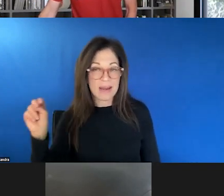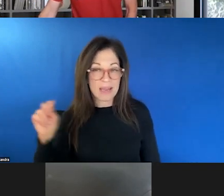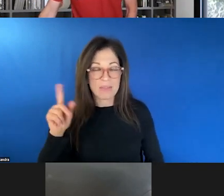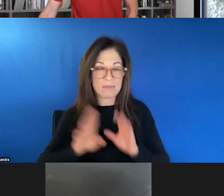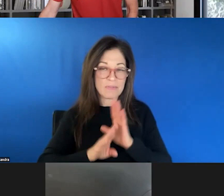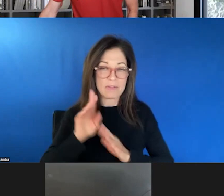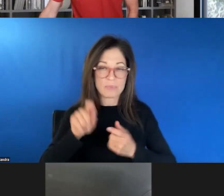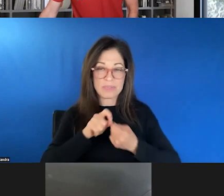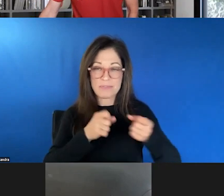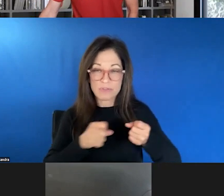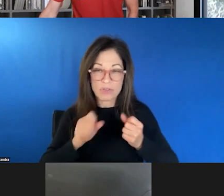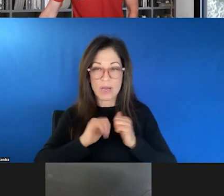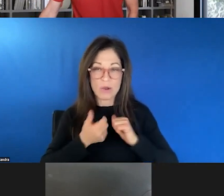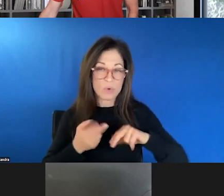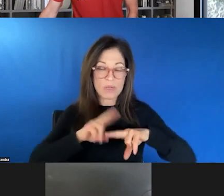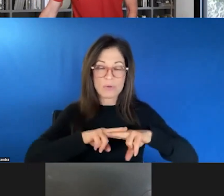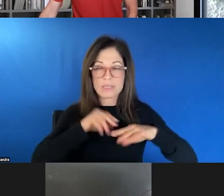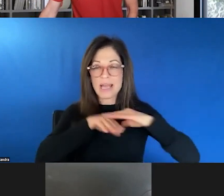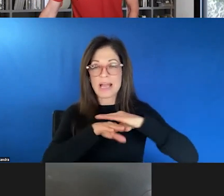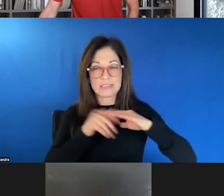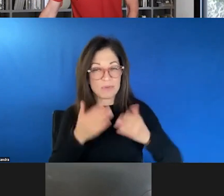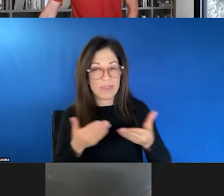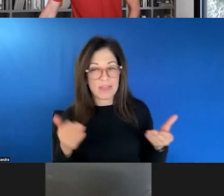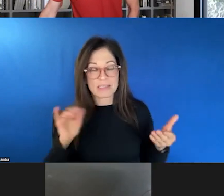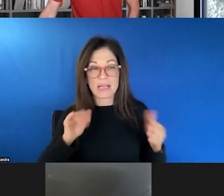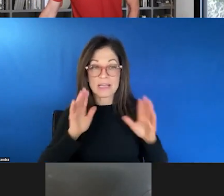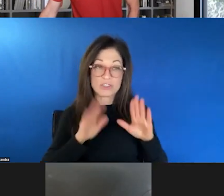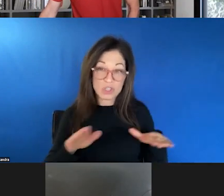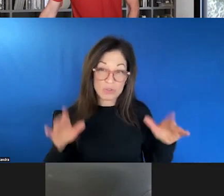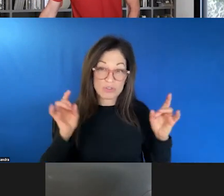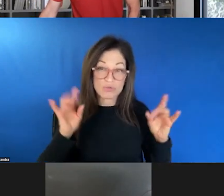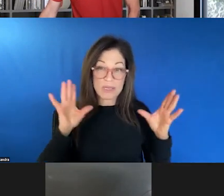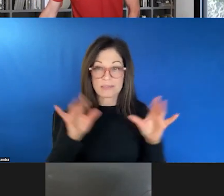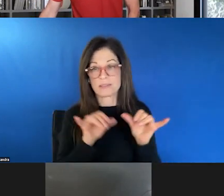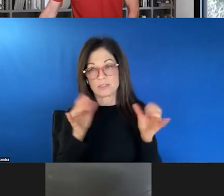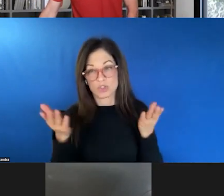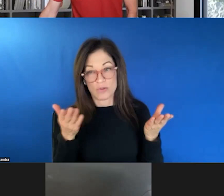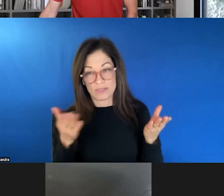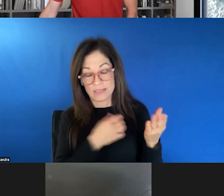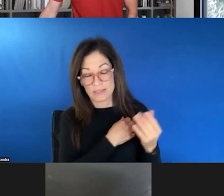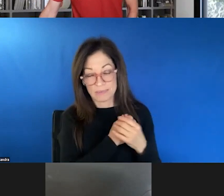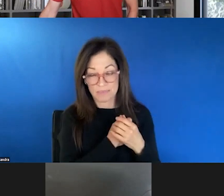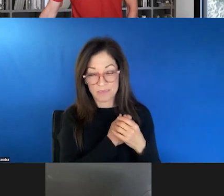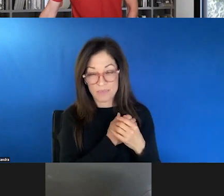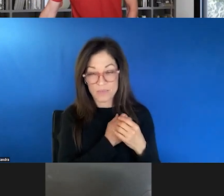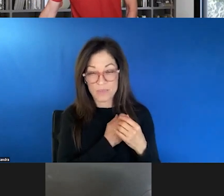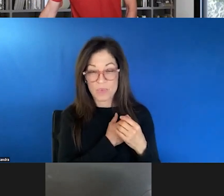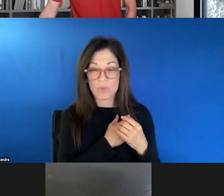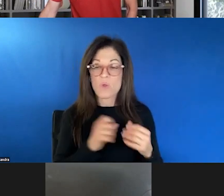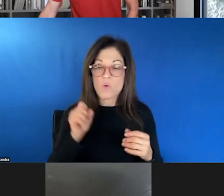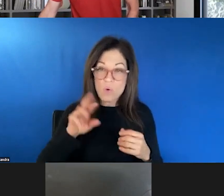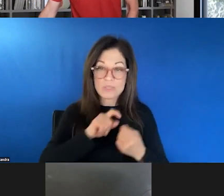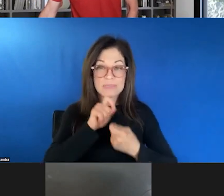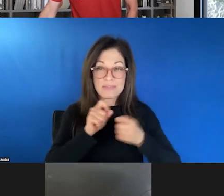strategies around increasing access for things like children's crisis services or specific strategies around